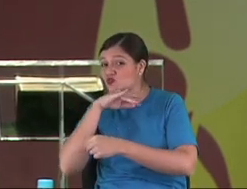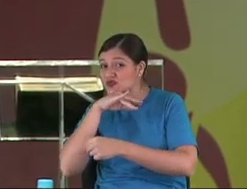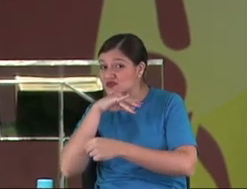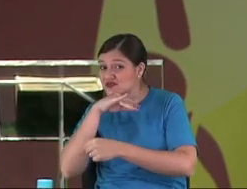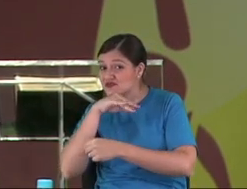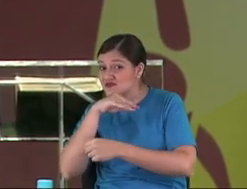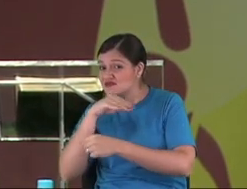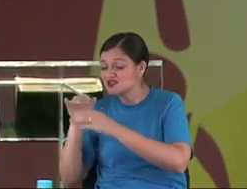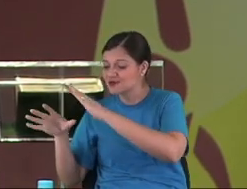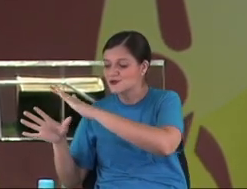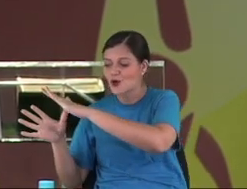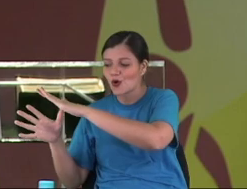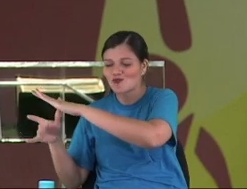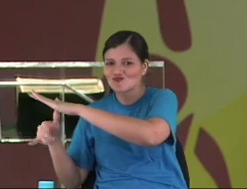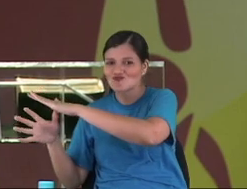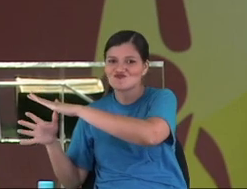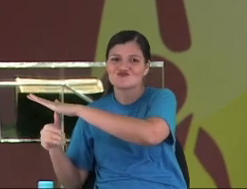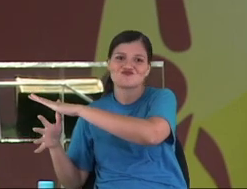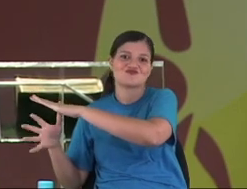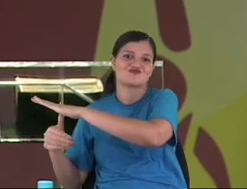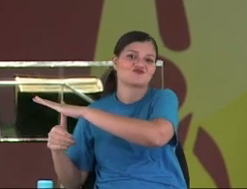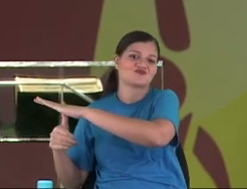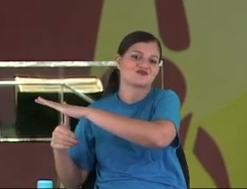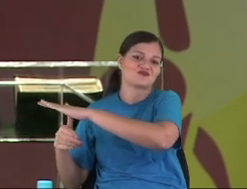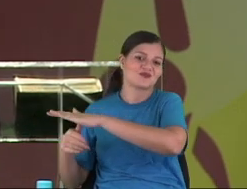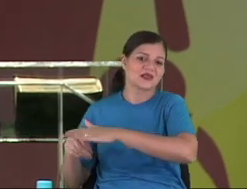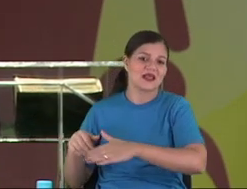Manaus. My dad was so smart.